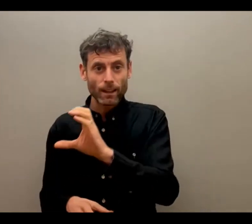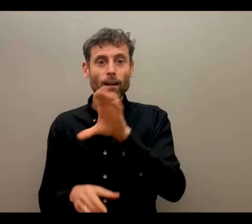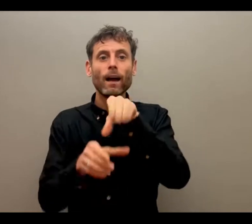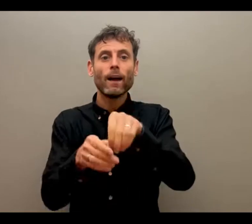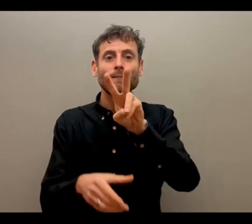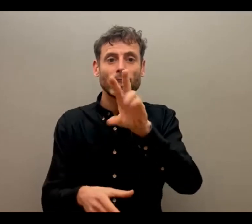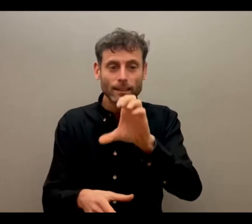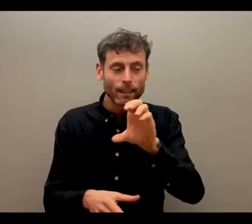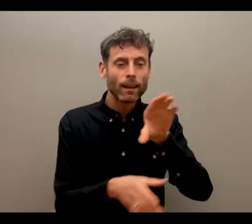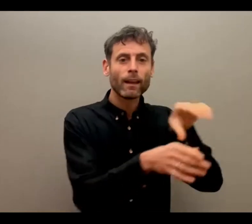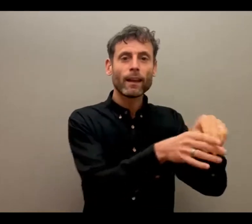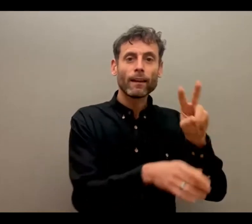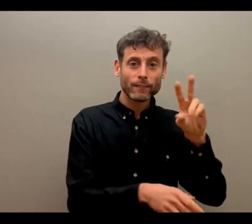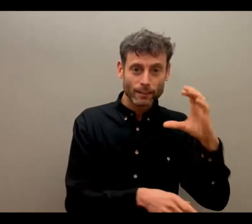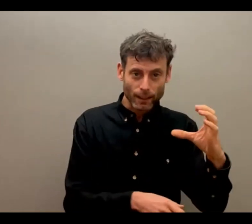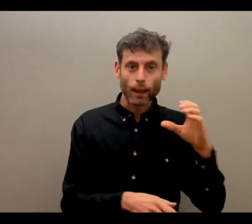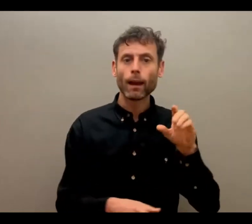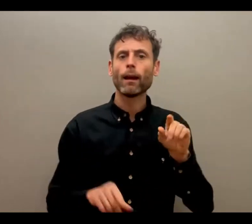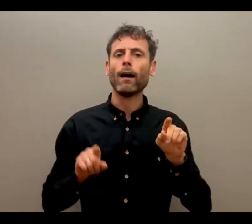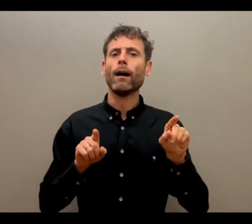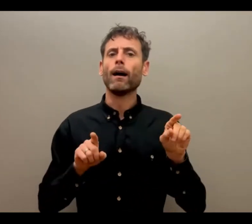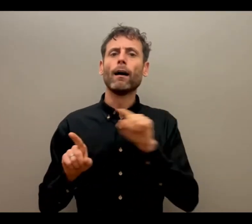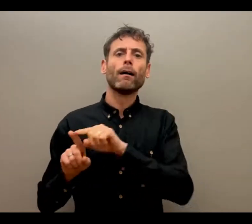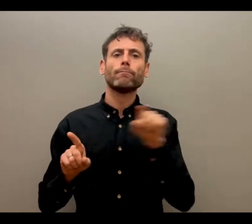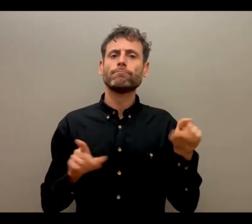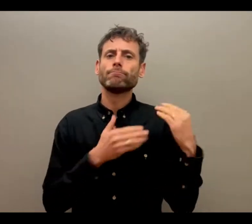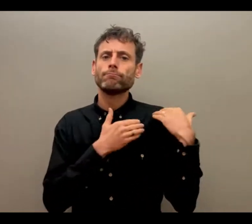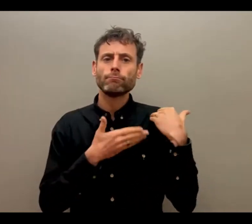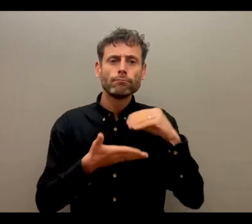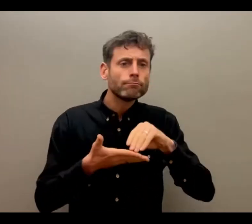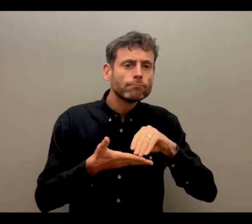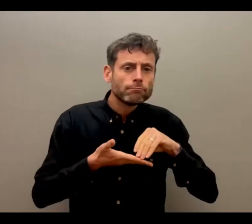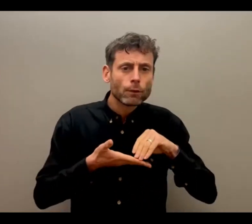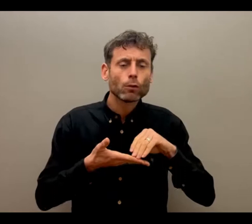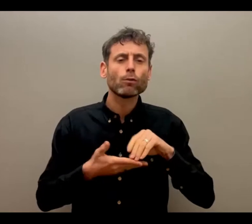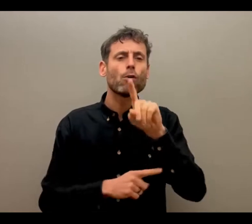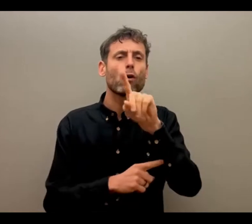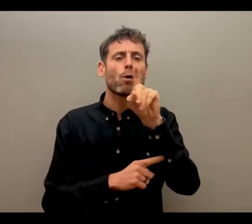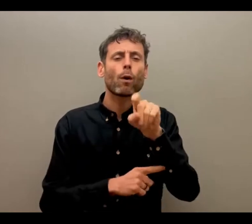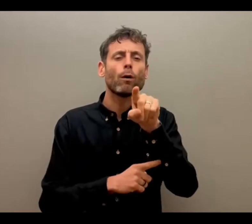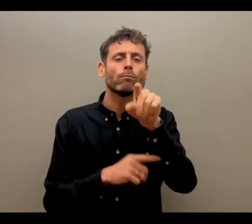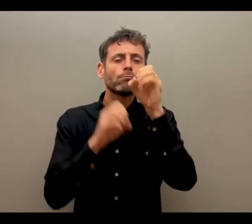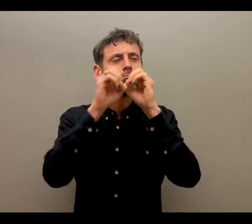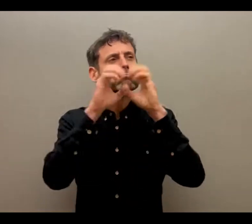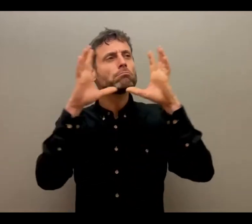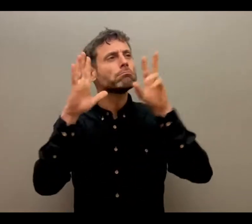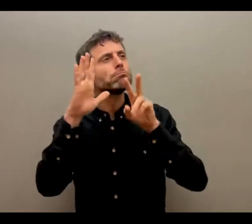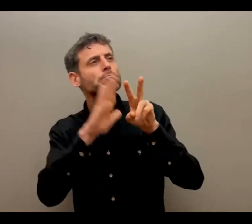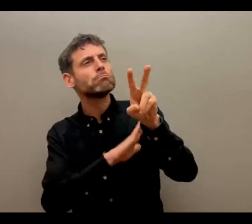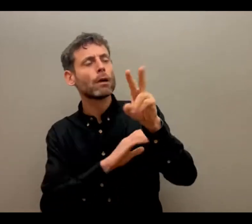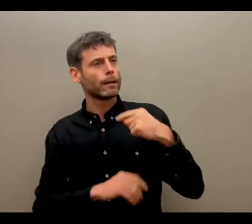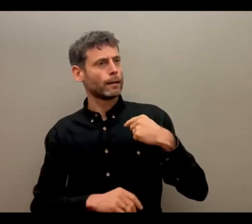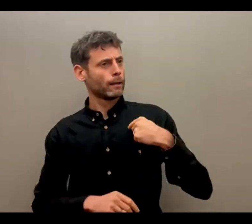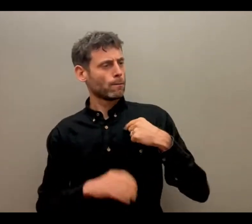what do you perceive as a challenge for you as a small organization in joining the CHS